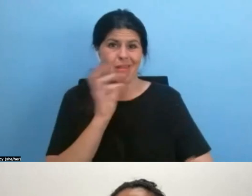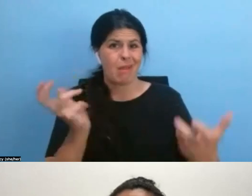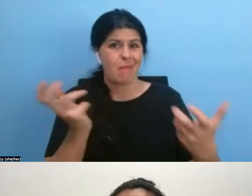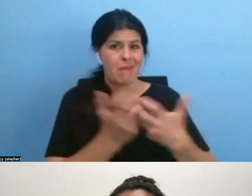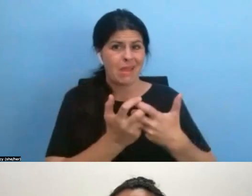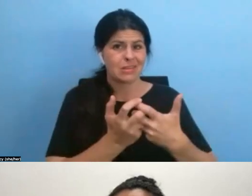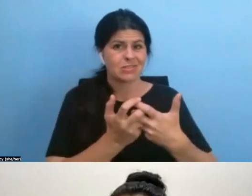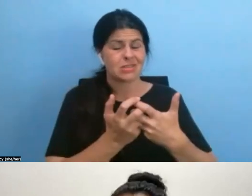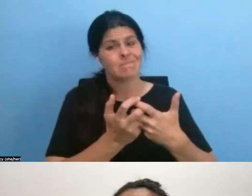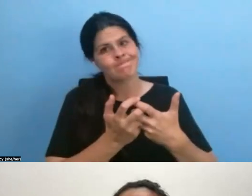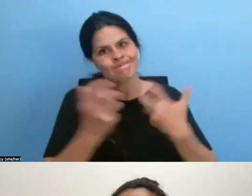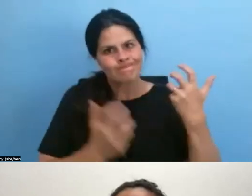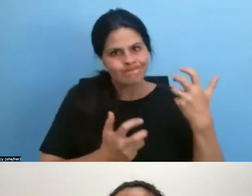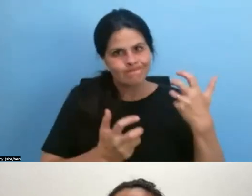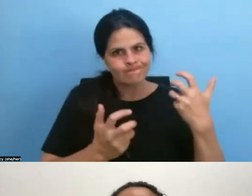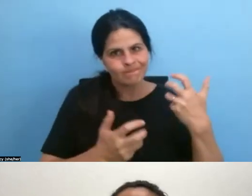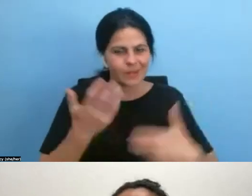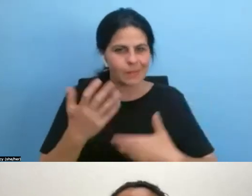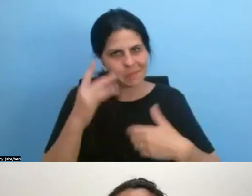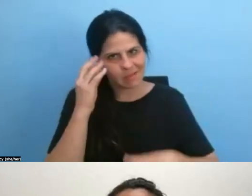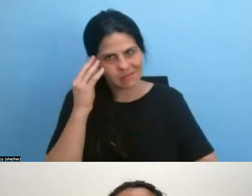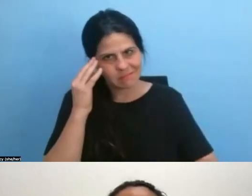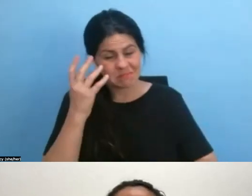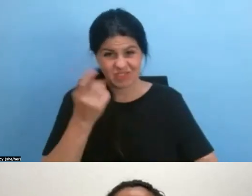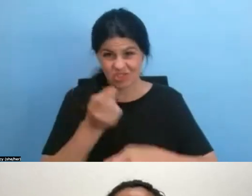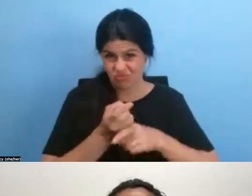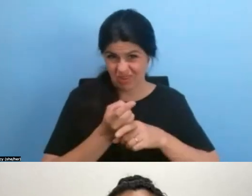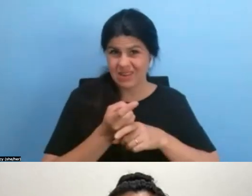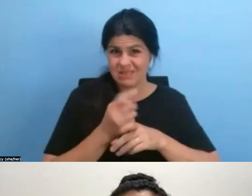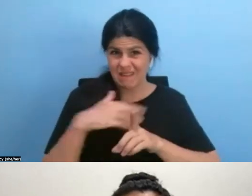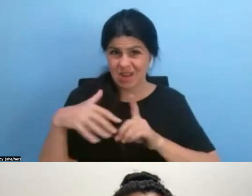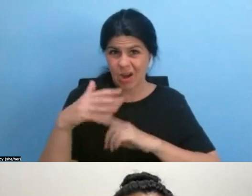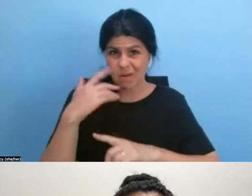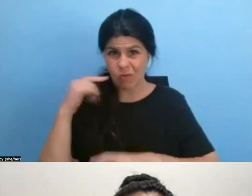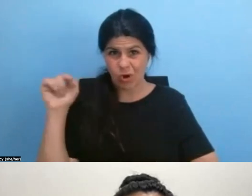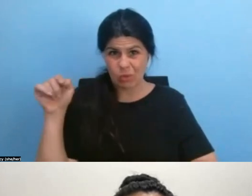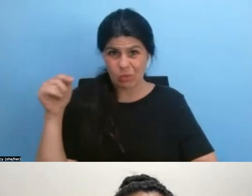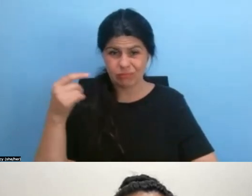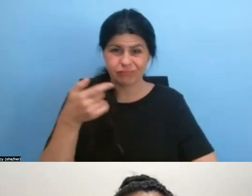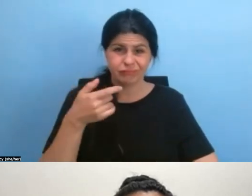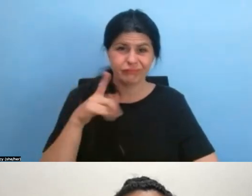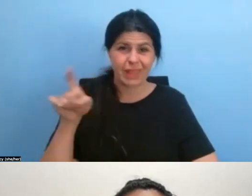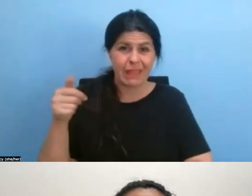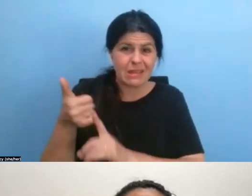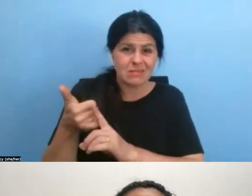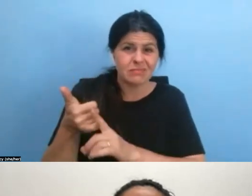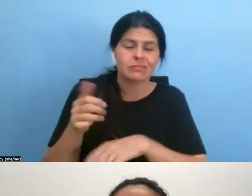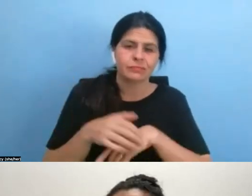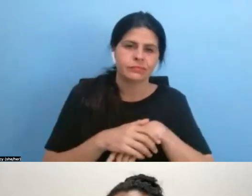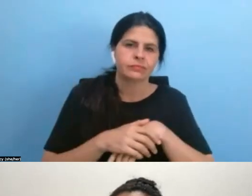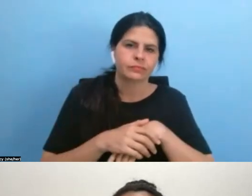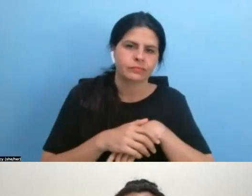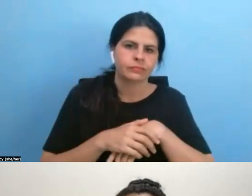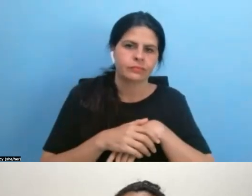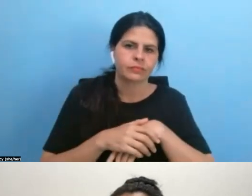it might be a moment to think about whether that's the right, um, environment for you. All right. Um, this was a